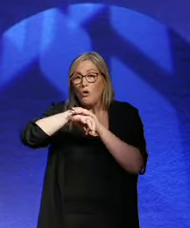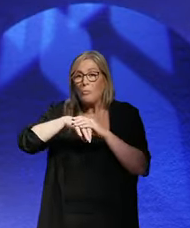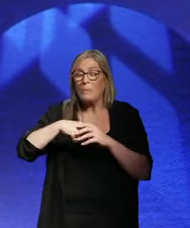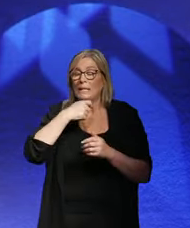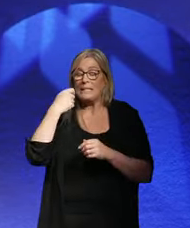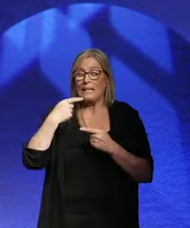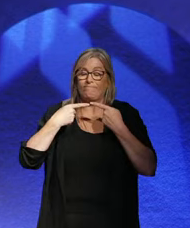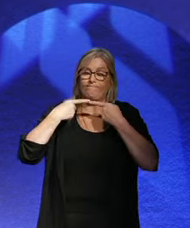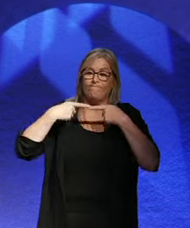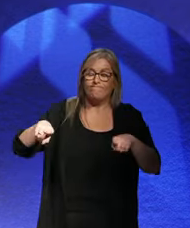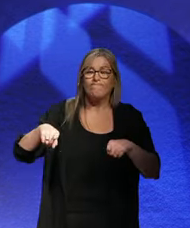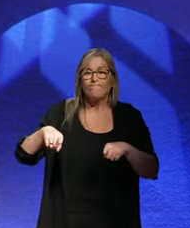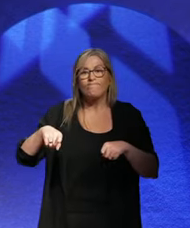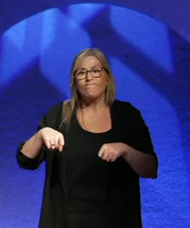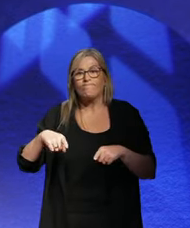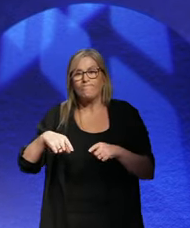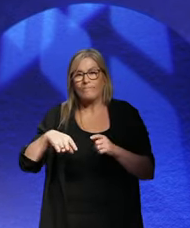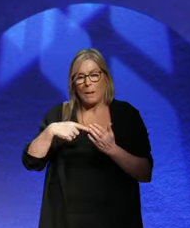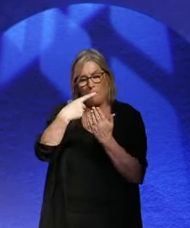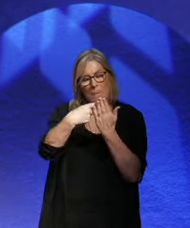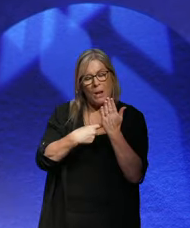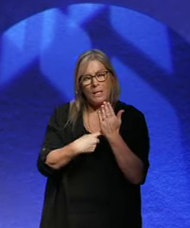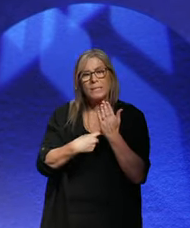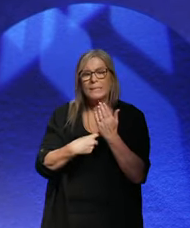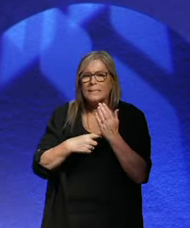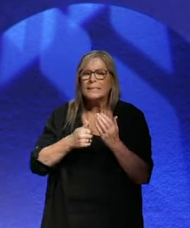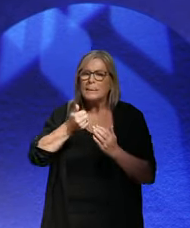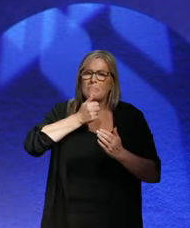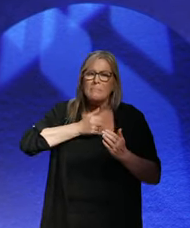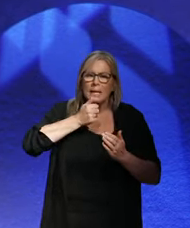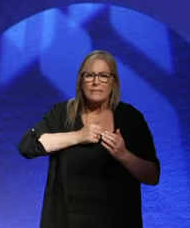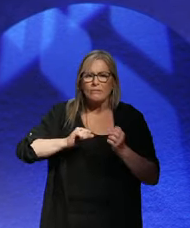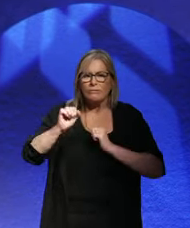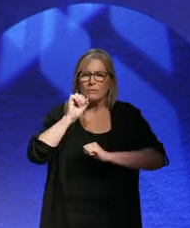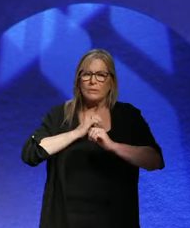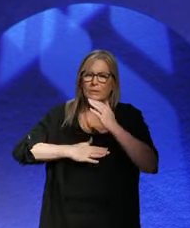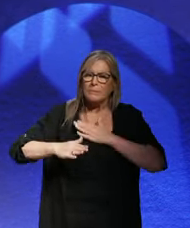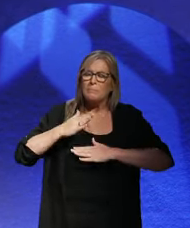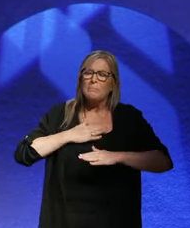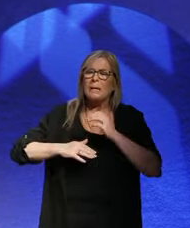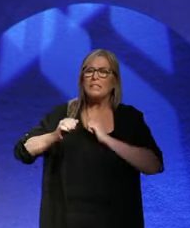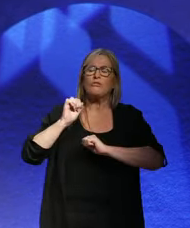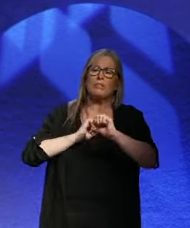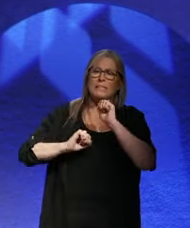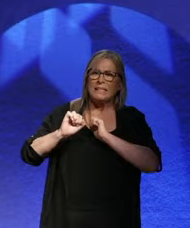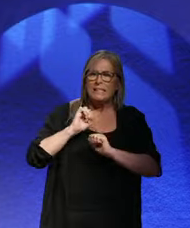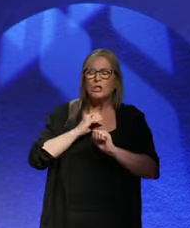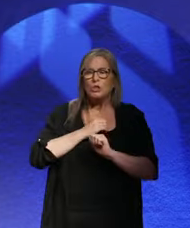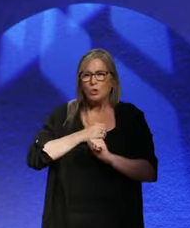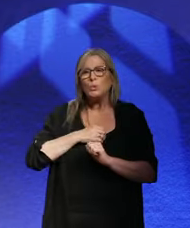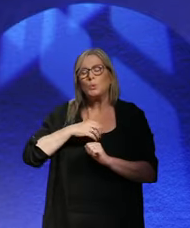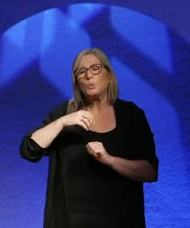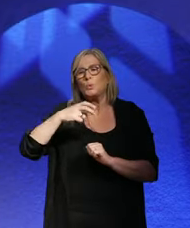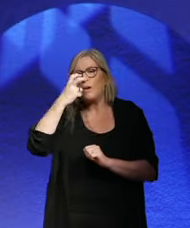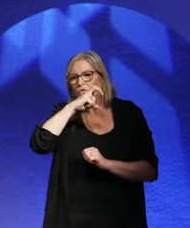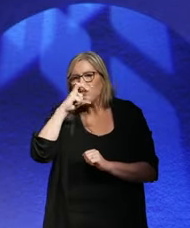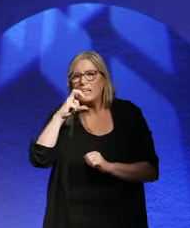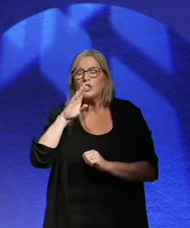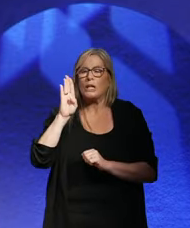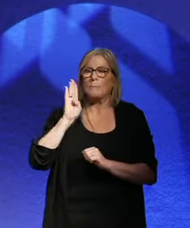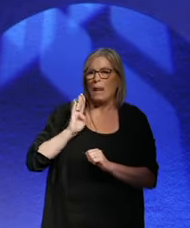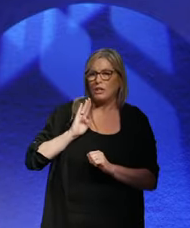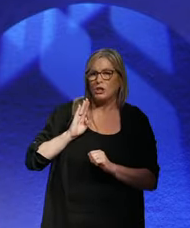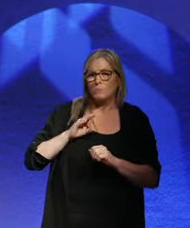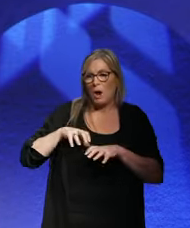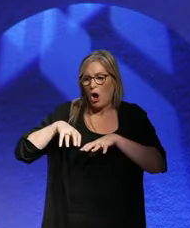policy of passive resistance to the French and Belgian occupation. And this will consist of the